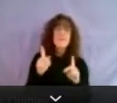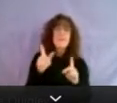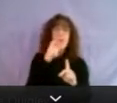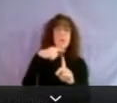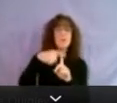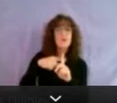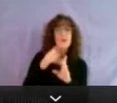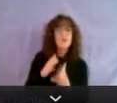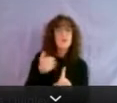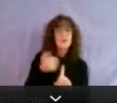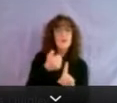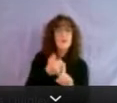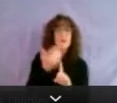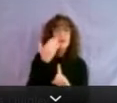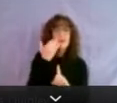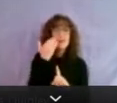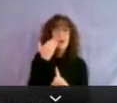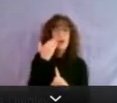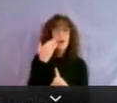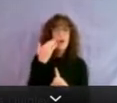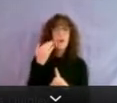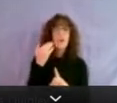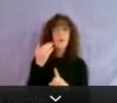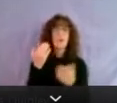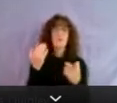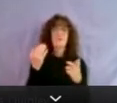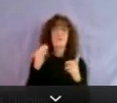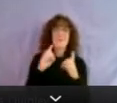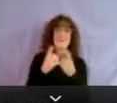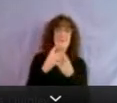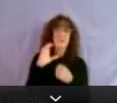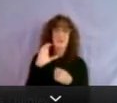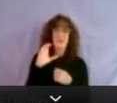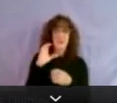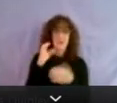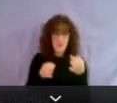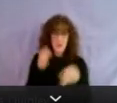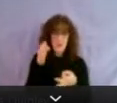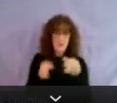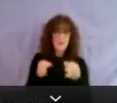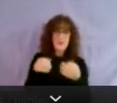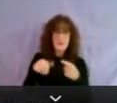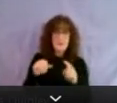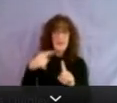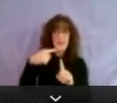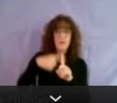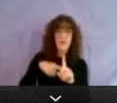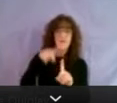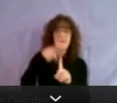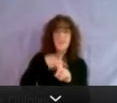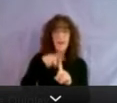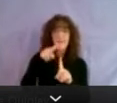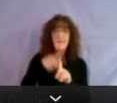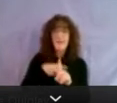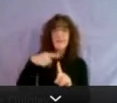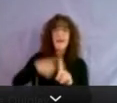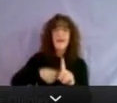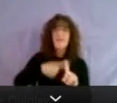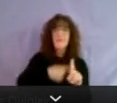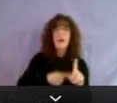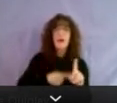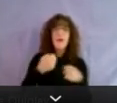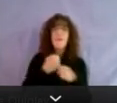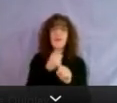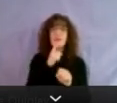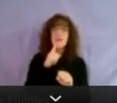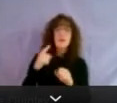renters, we know that the district court is saying that we still have those rent filings that are coming in, um, every month. So we want to make sure that